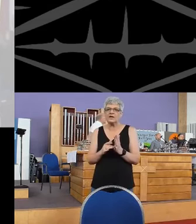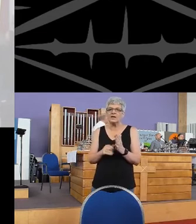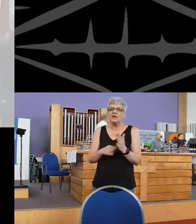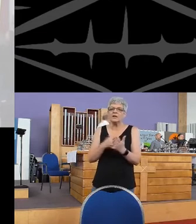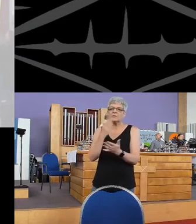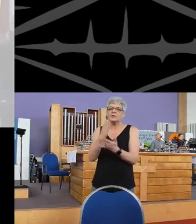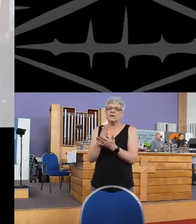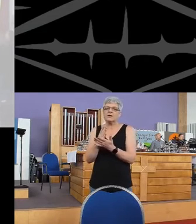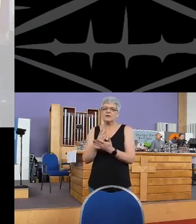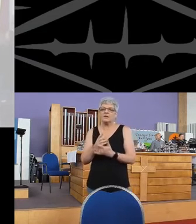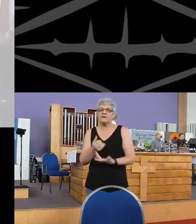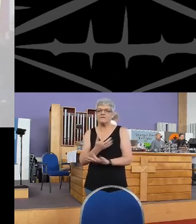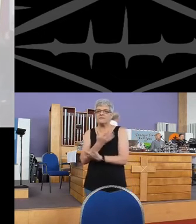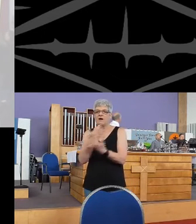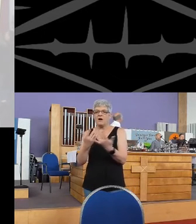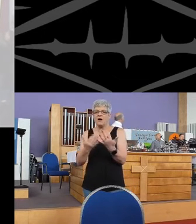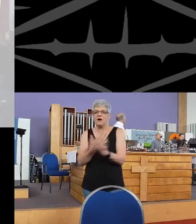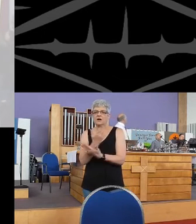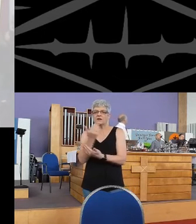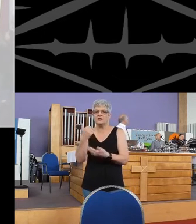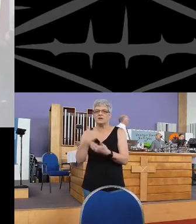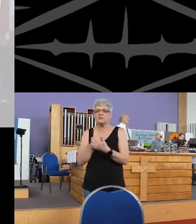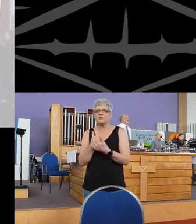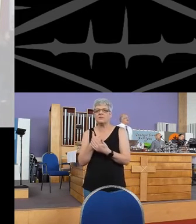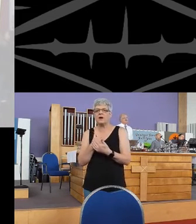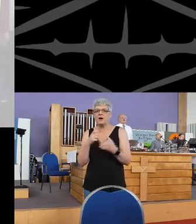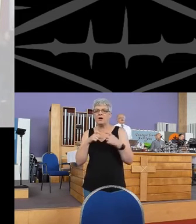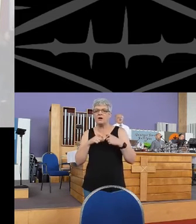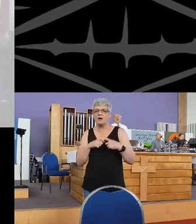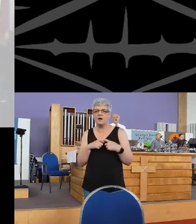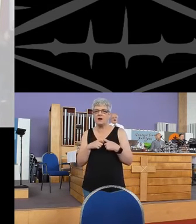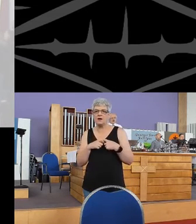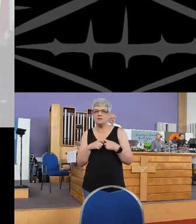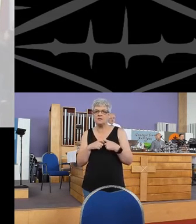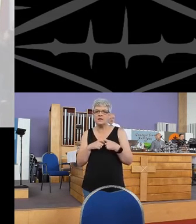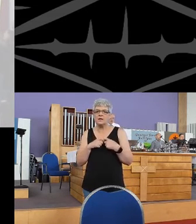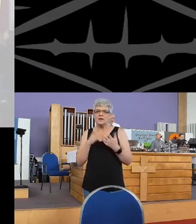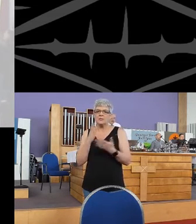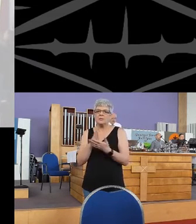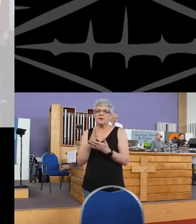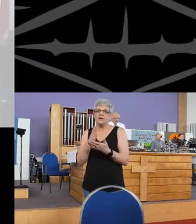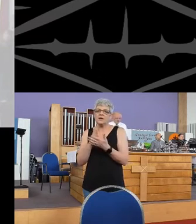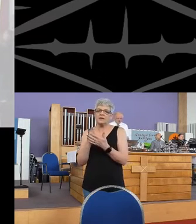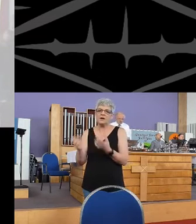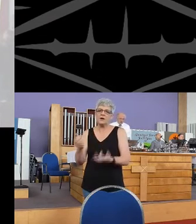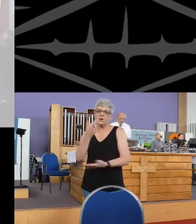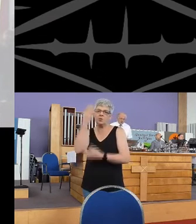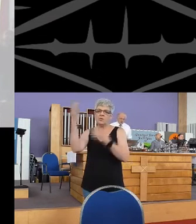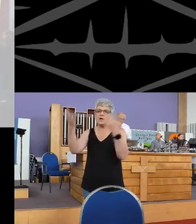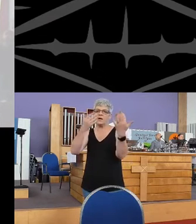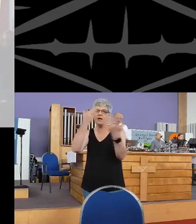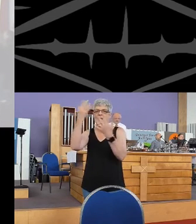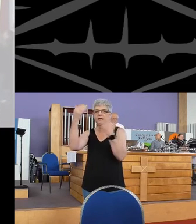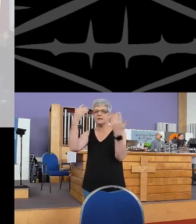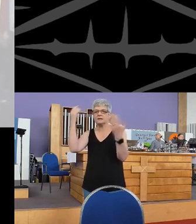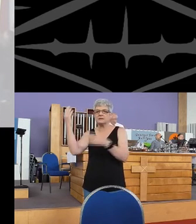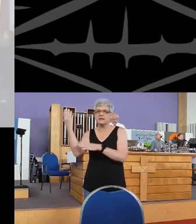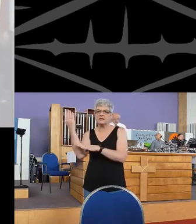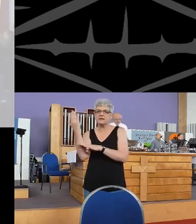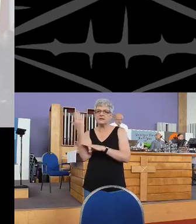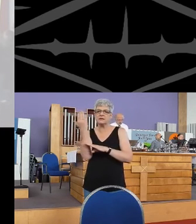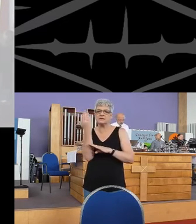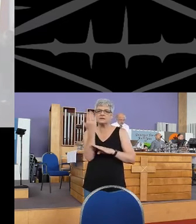be the fire in my heart, be the wind